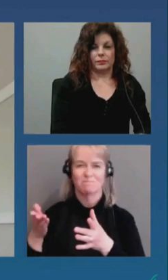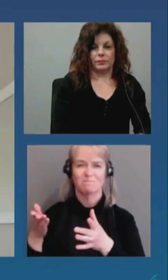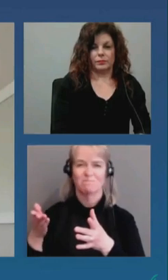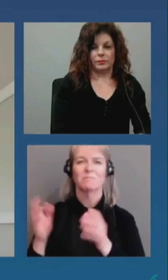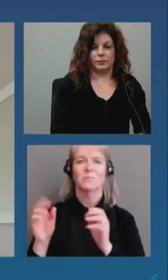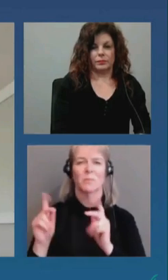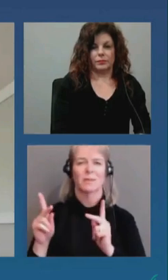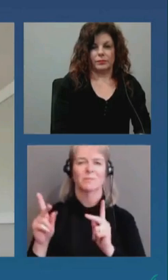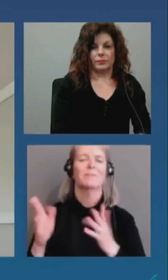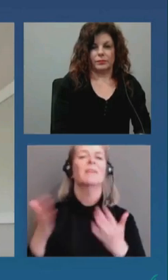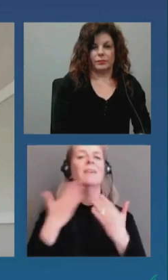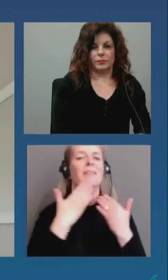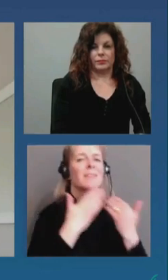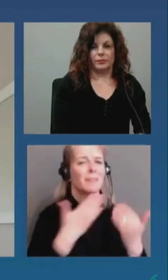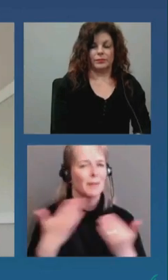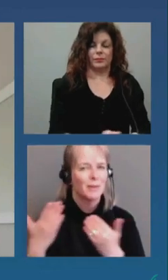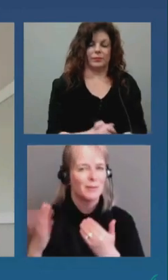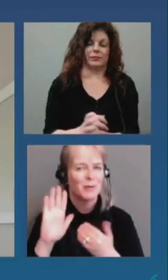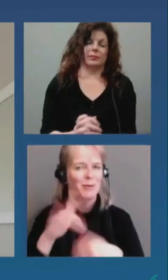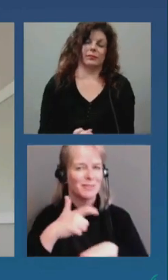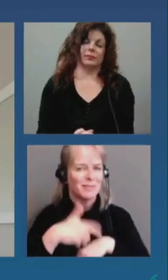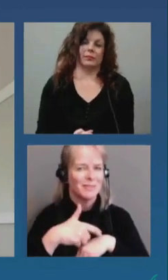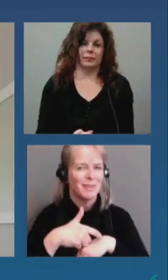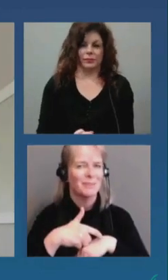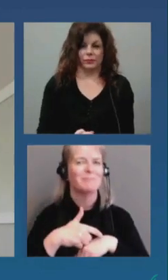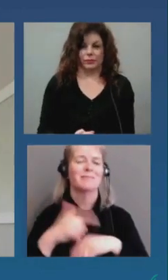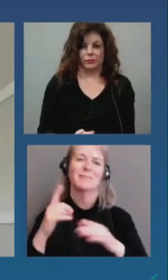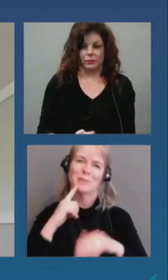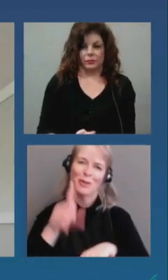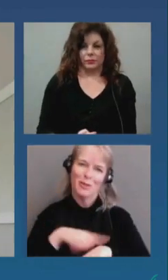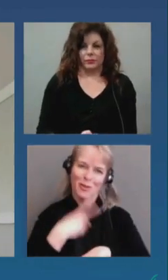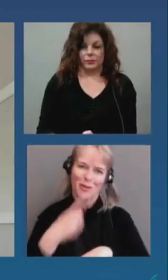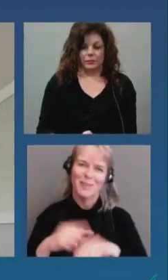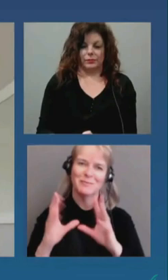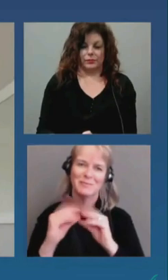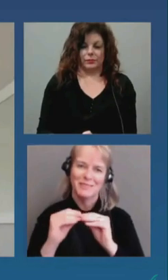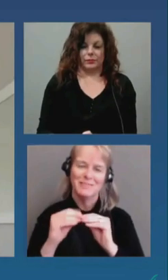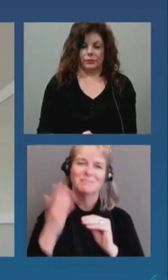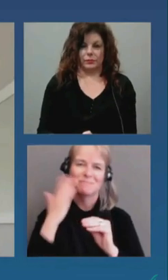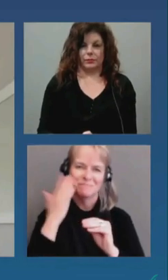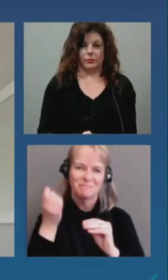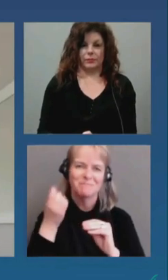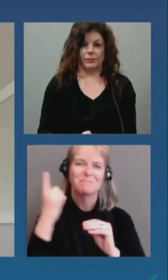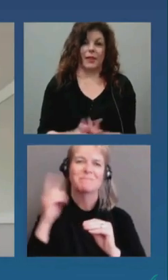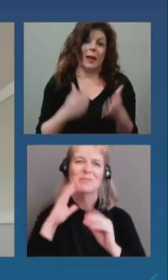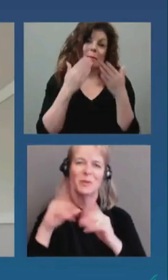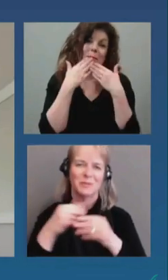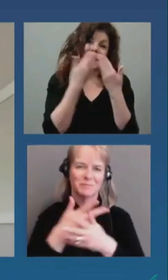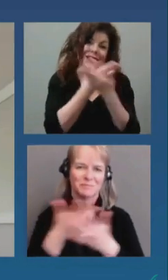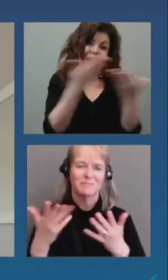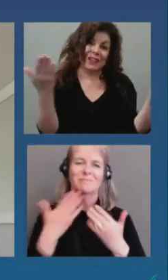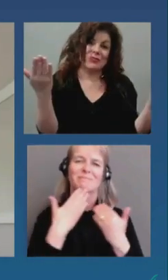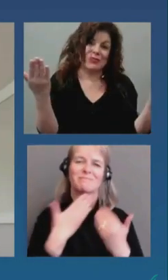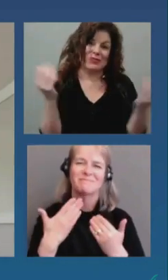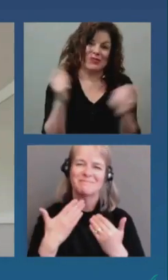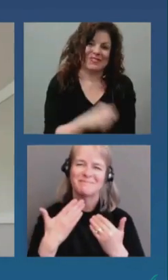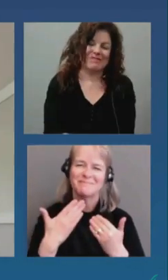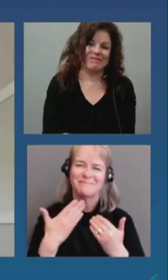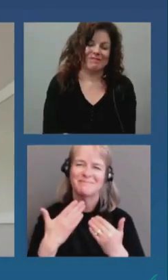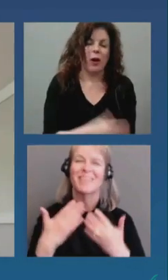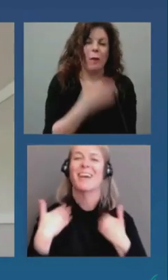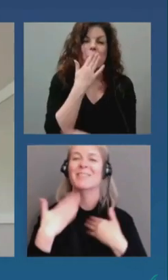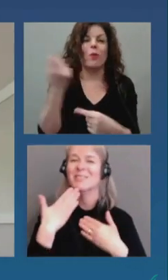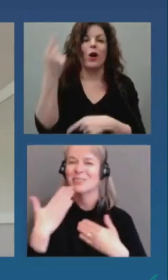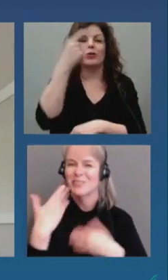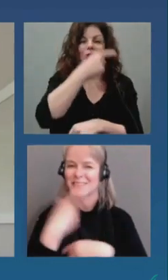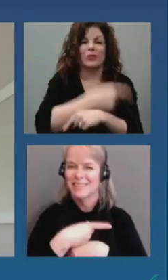merci à tous pour votre temps have a great day